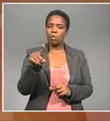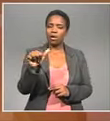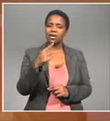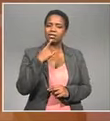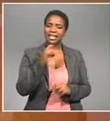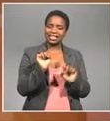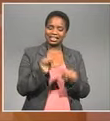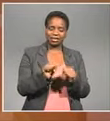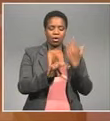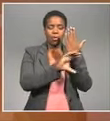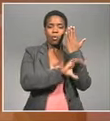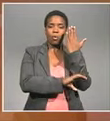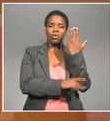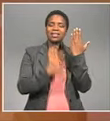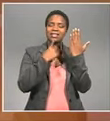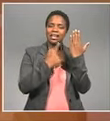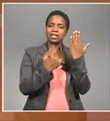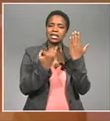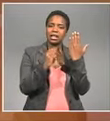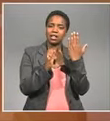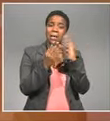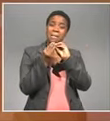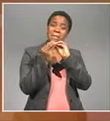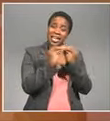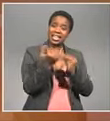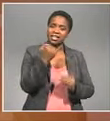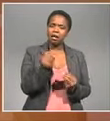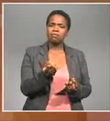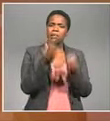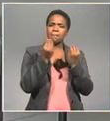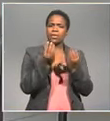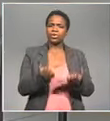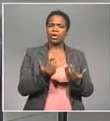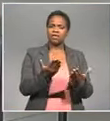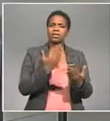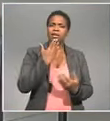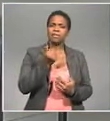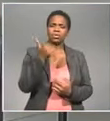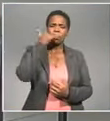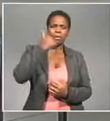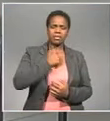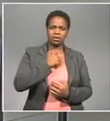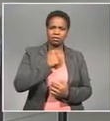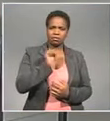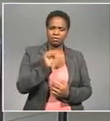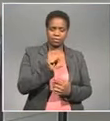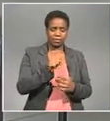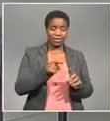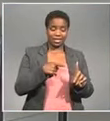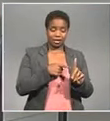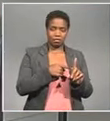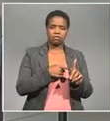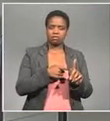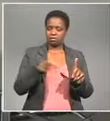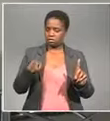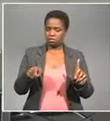the constitutional court it's still raking in billions via the service Makati and the company reportedly reached